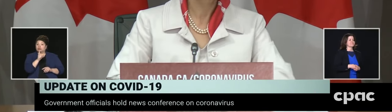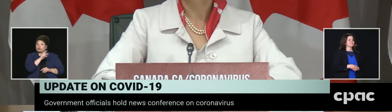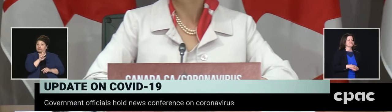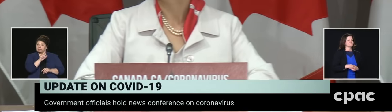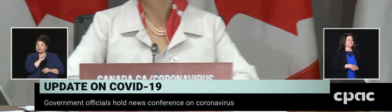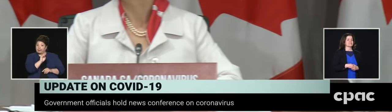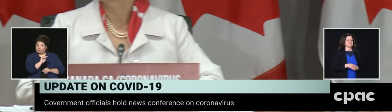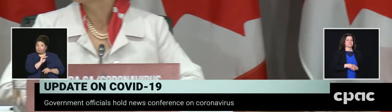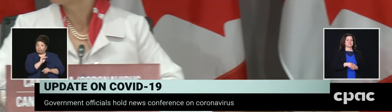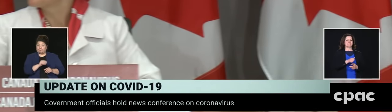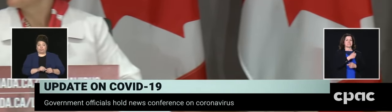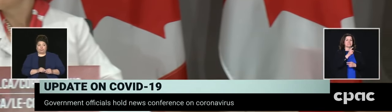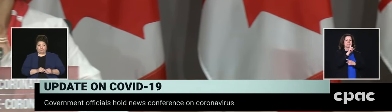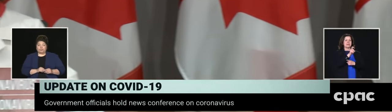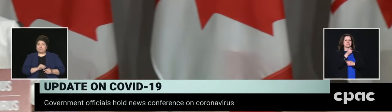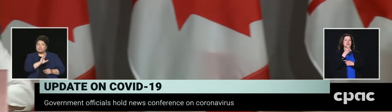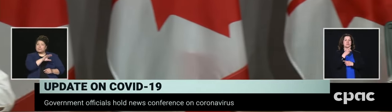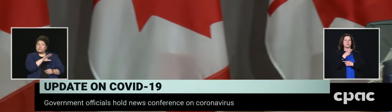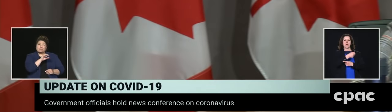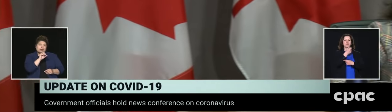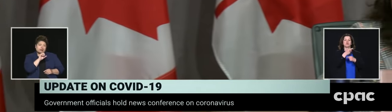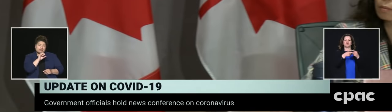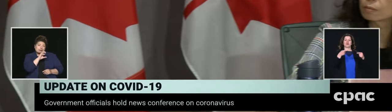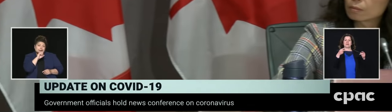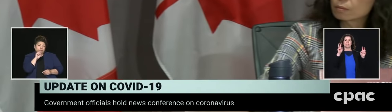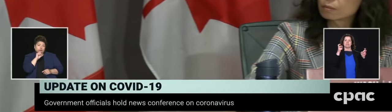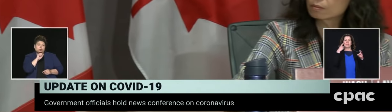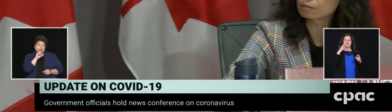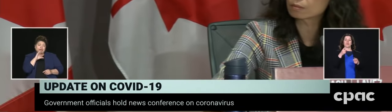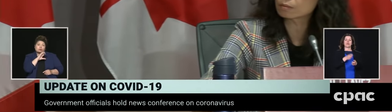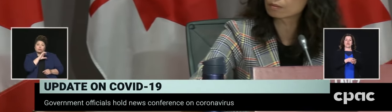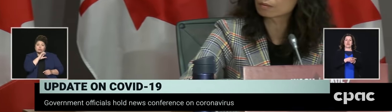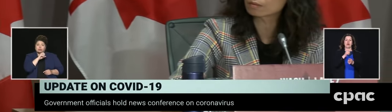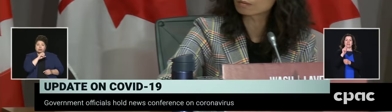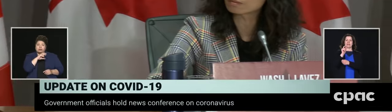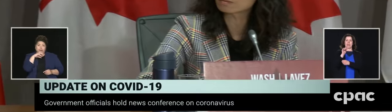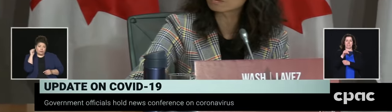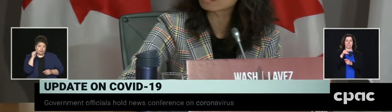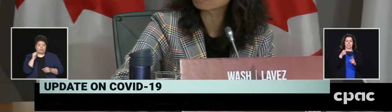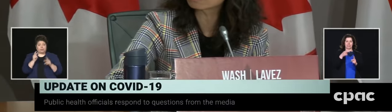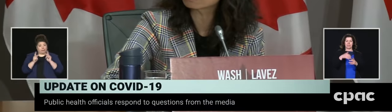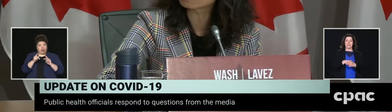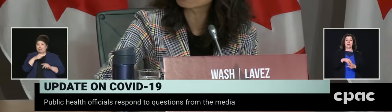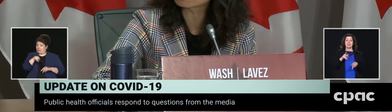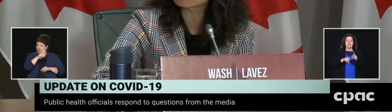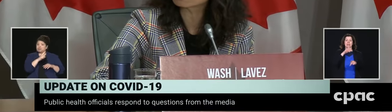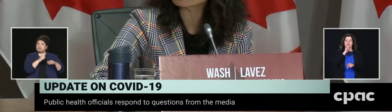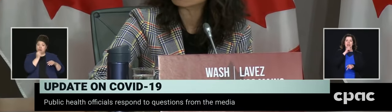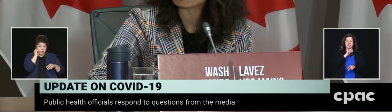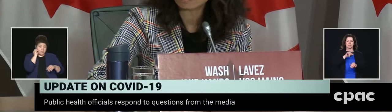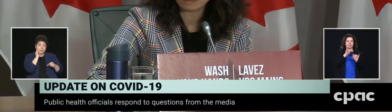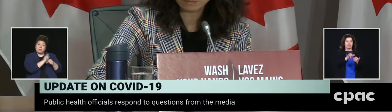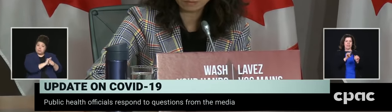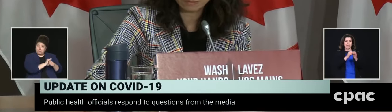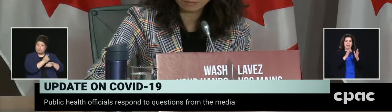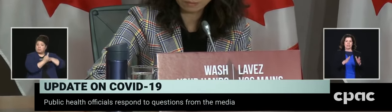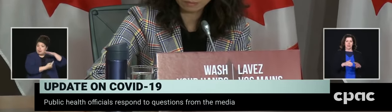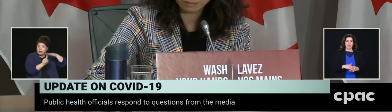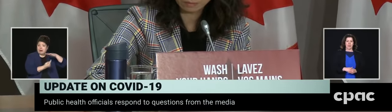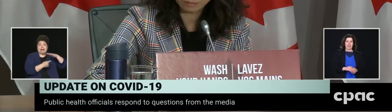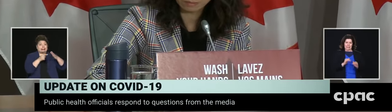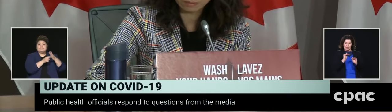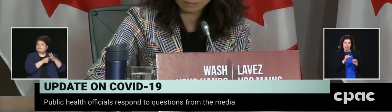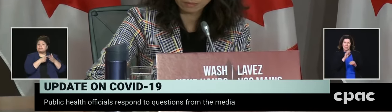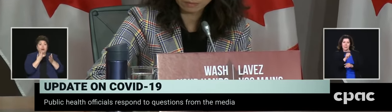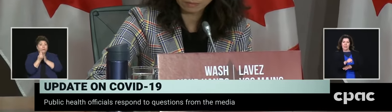Elderly people that are at home that have been being very safe and not going out and getting maybe a friend or a neighbour to do their groceries,